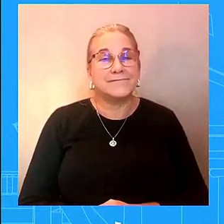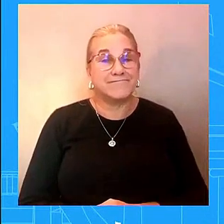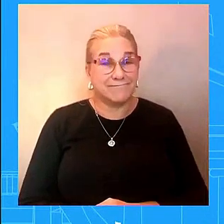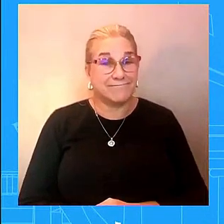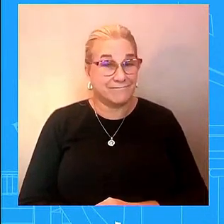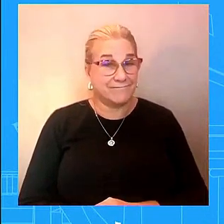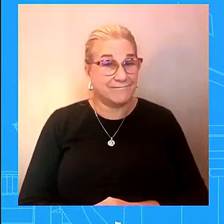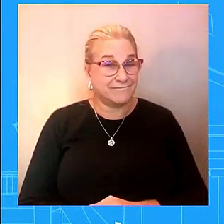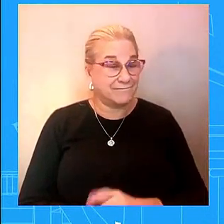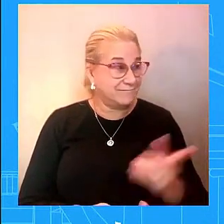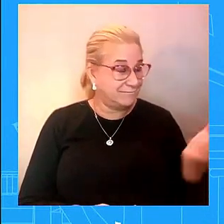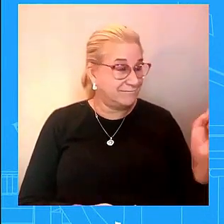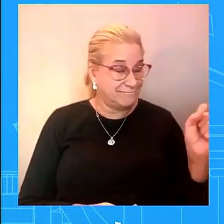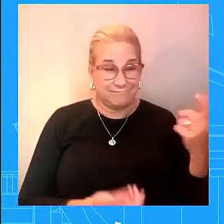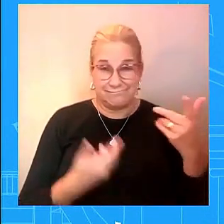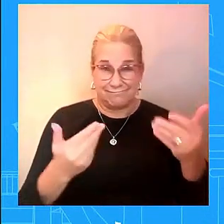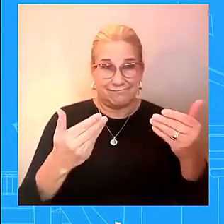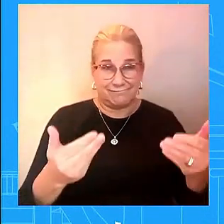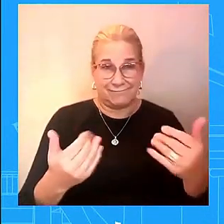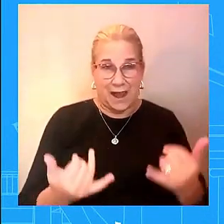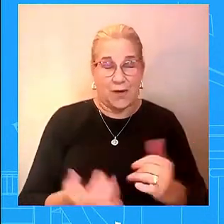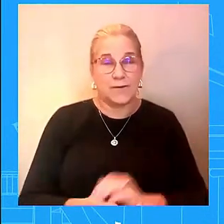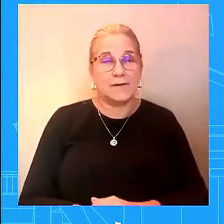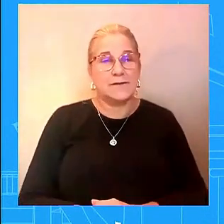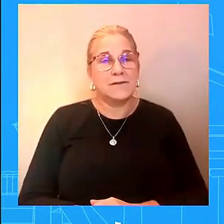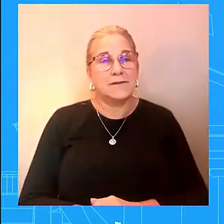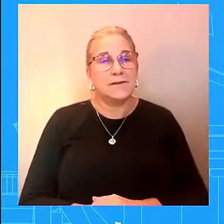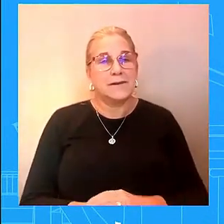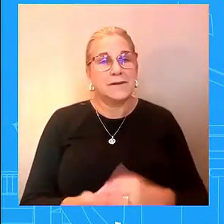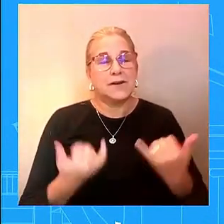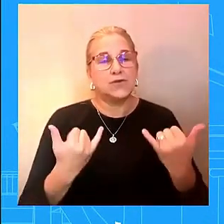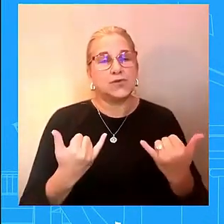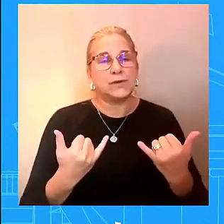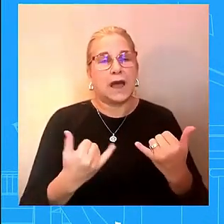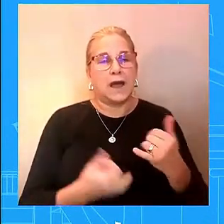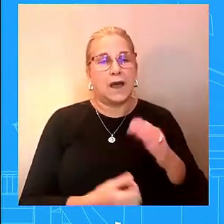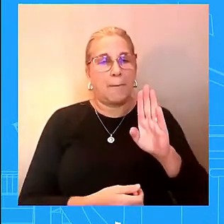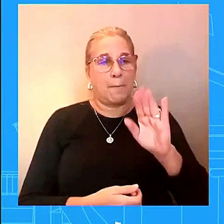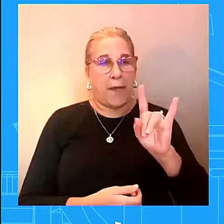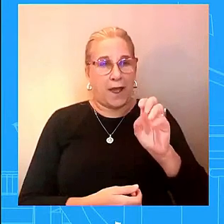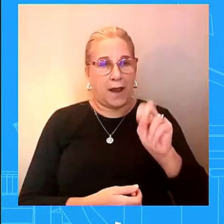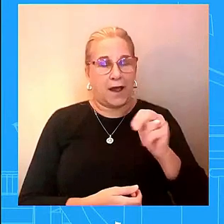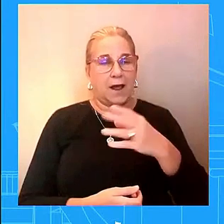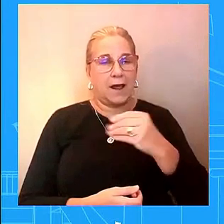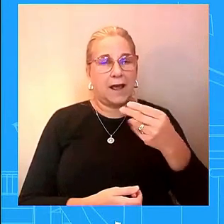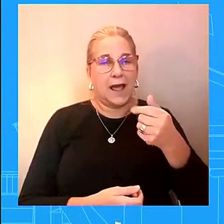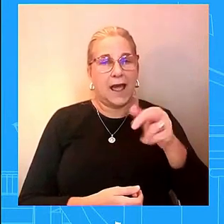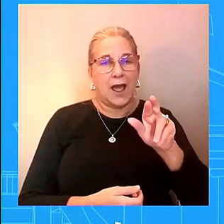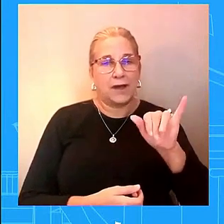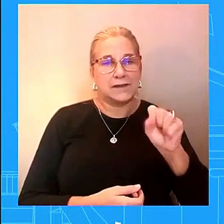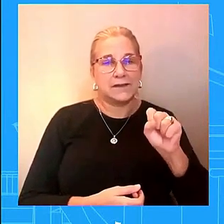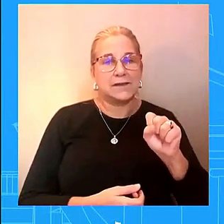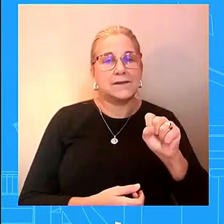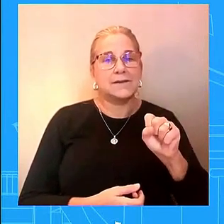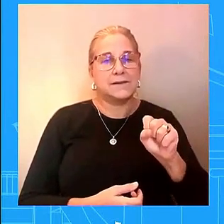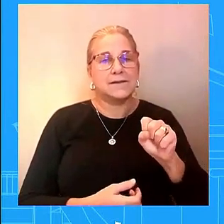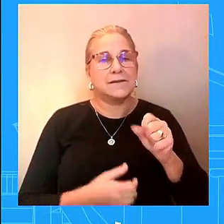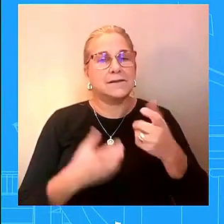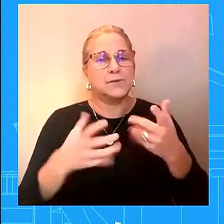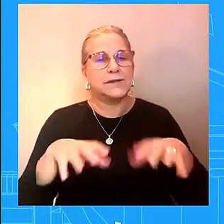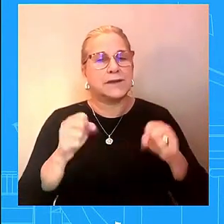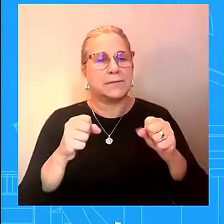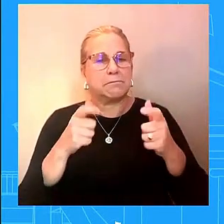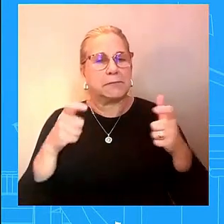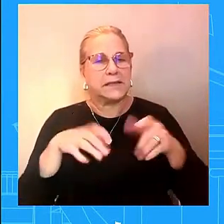okay today the biden harris administration is taking a major step to expand contraception coverage under the affordable care